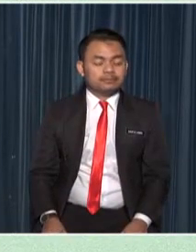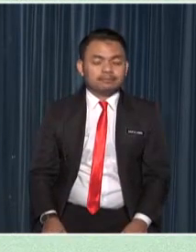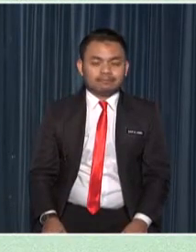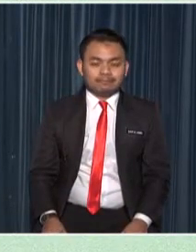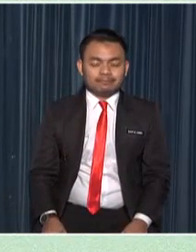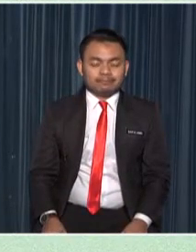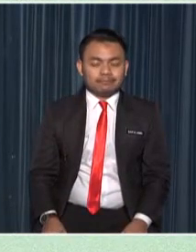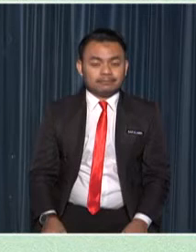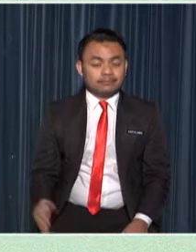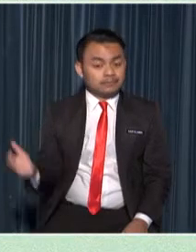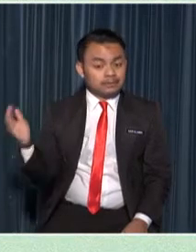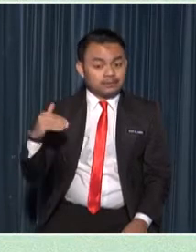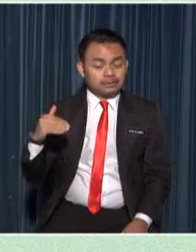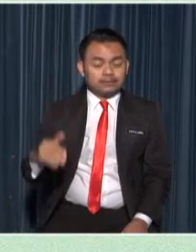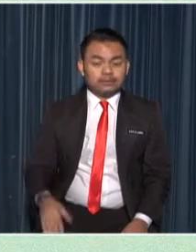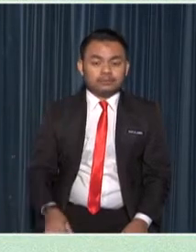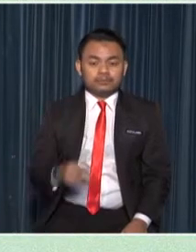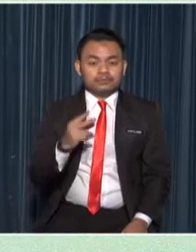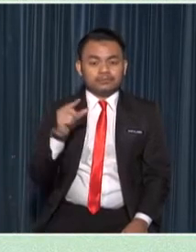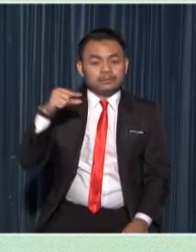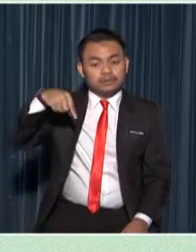let's have a quick quiz